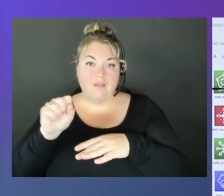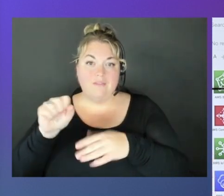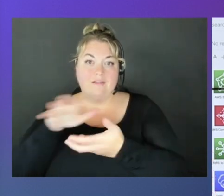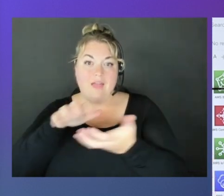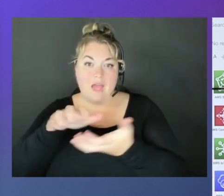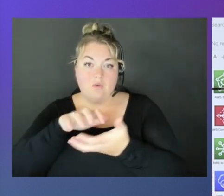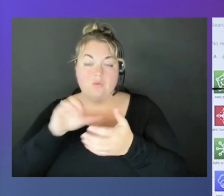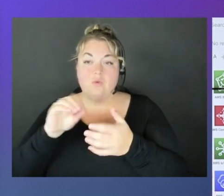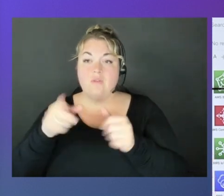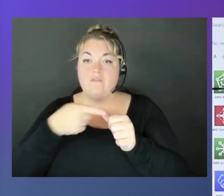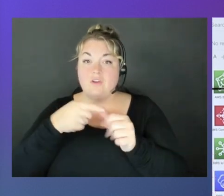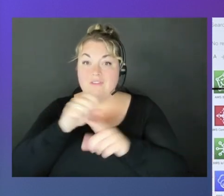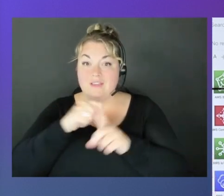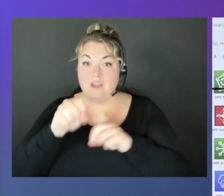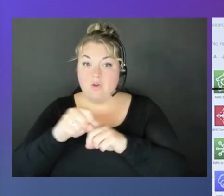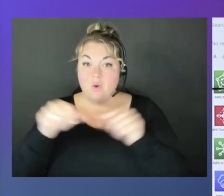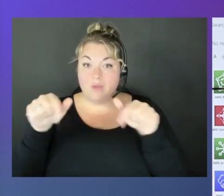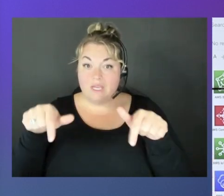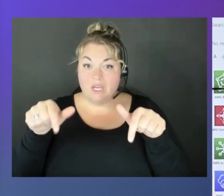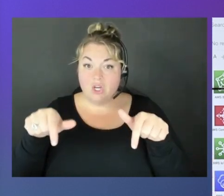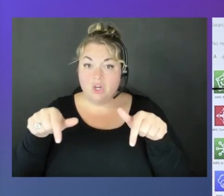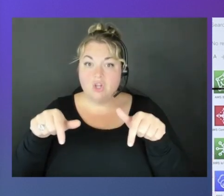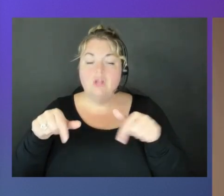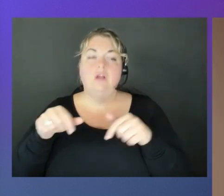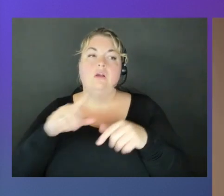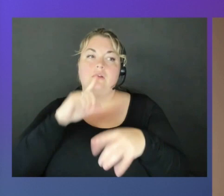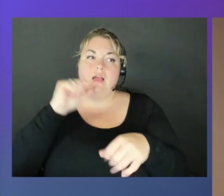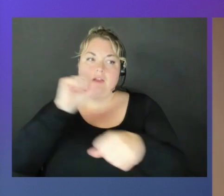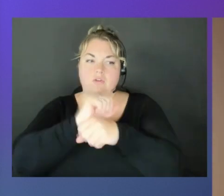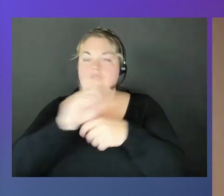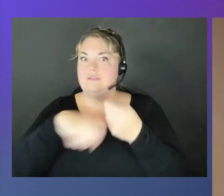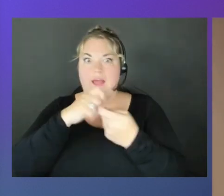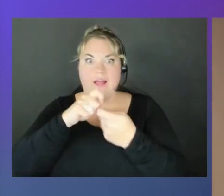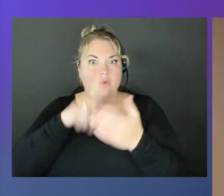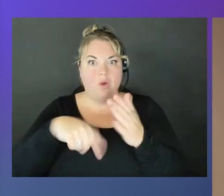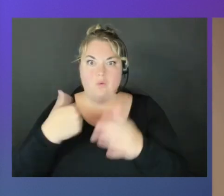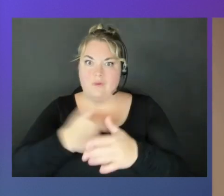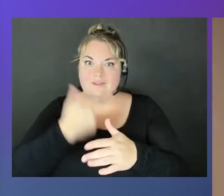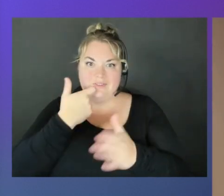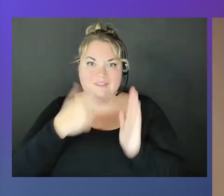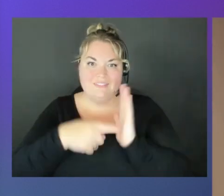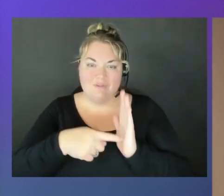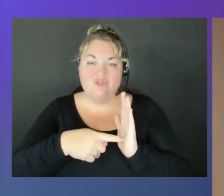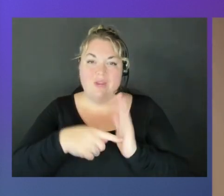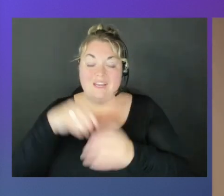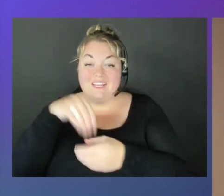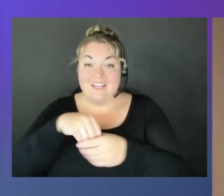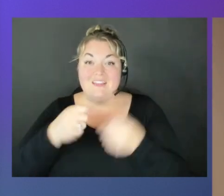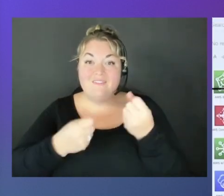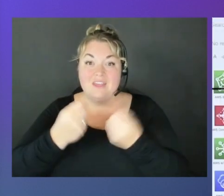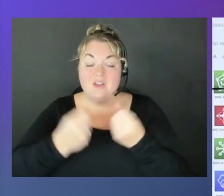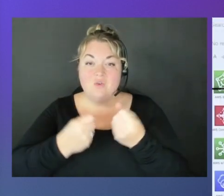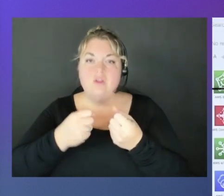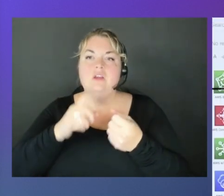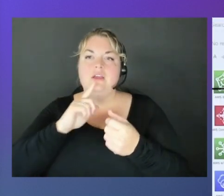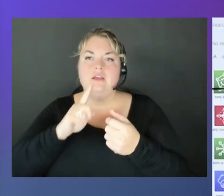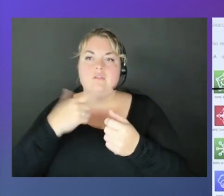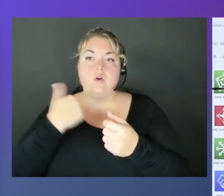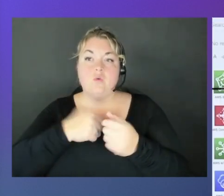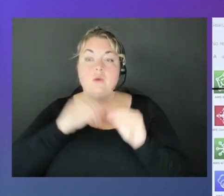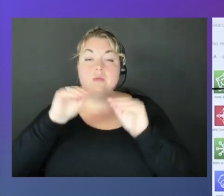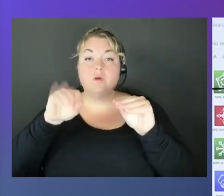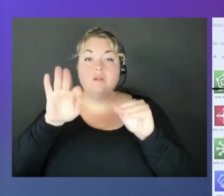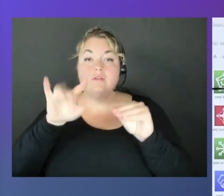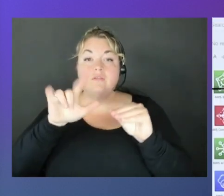first scenario here, which is actually exactly what we just demonstrated in the vehicle, is that we put the FleetWise